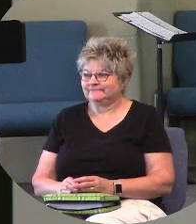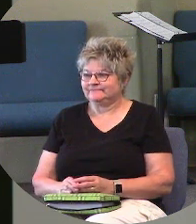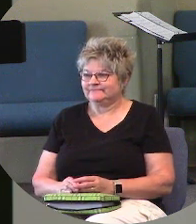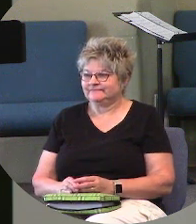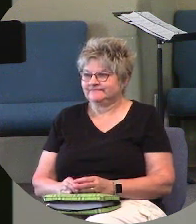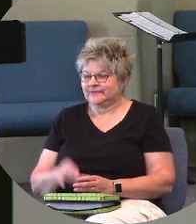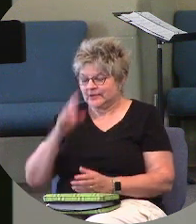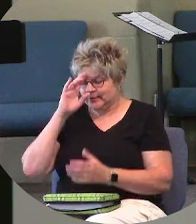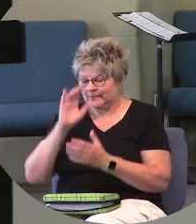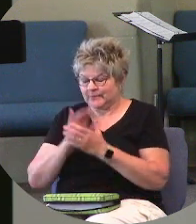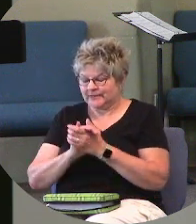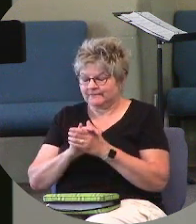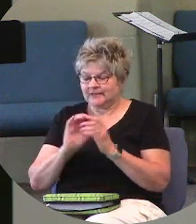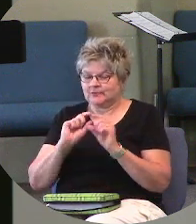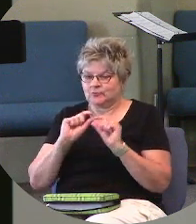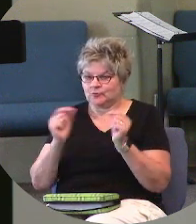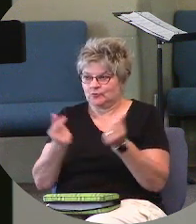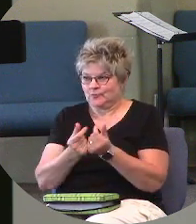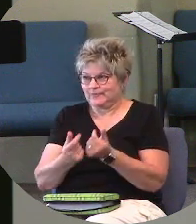believing group